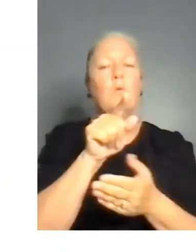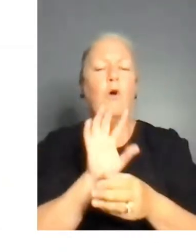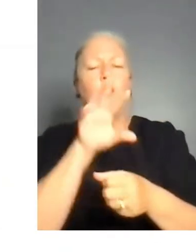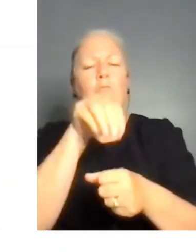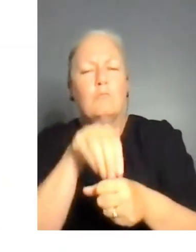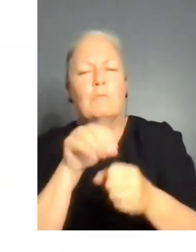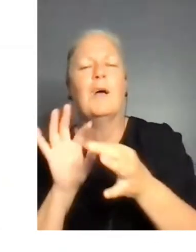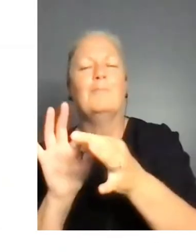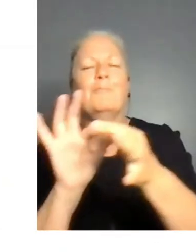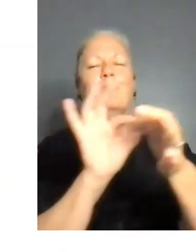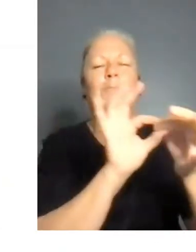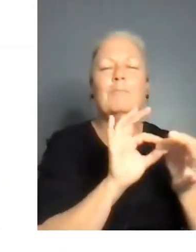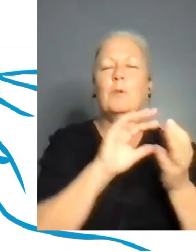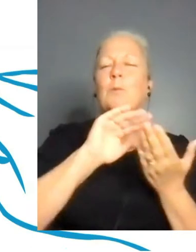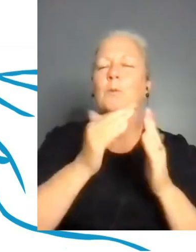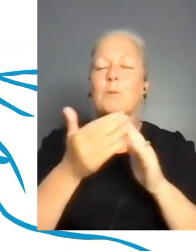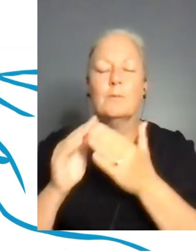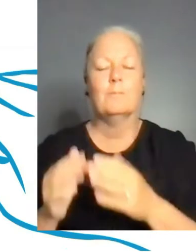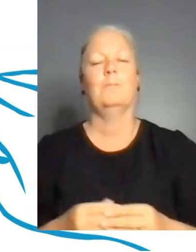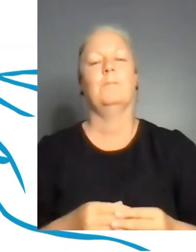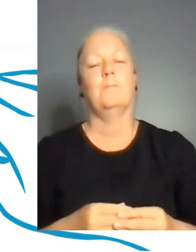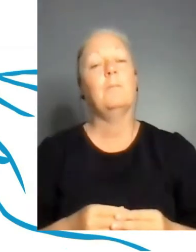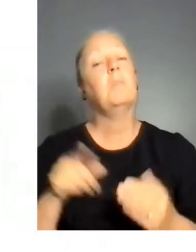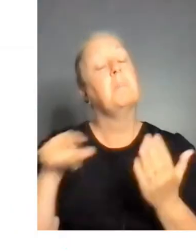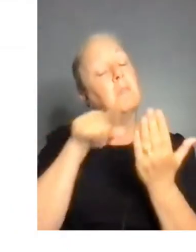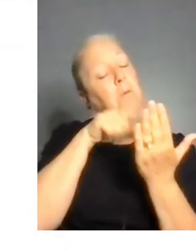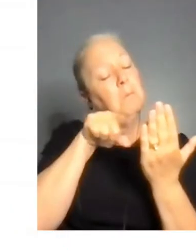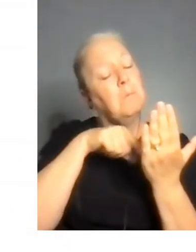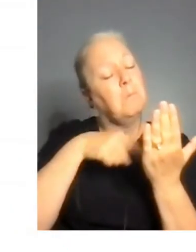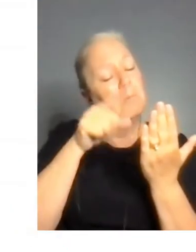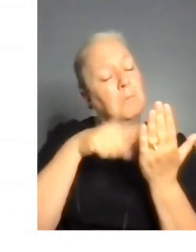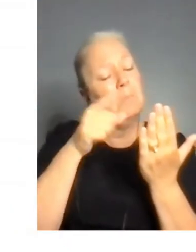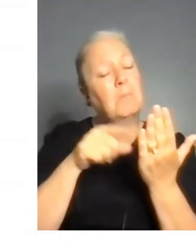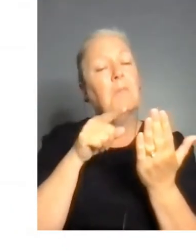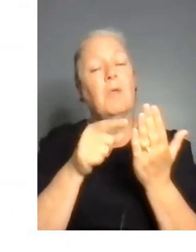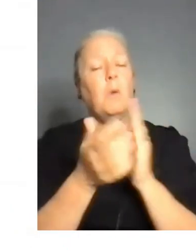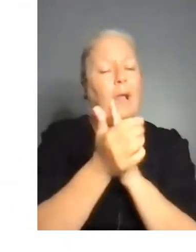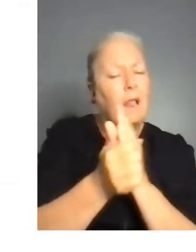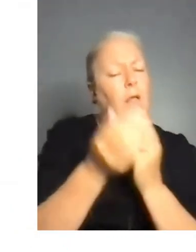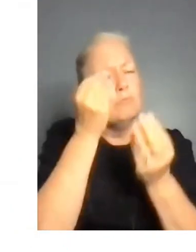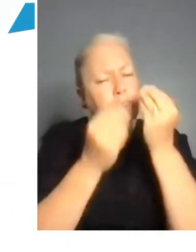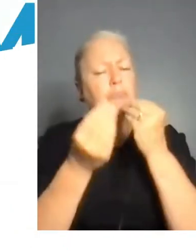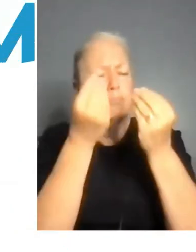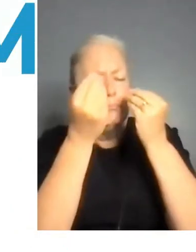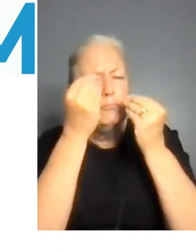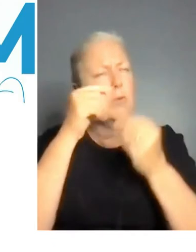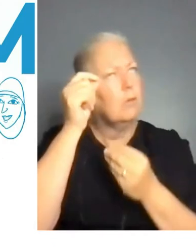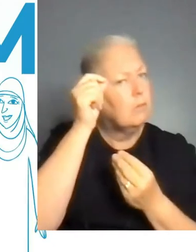Here, you can inform yourself, learn new skills, find a job, or connect with people in the same situation.